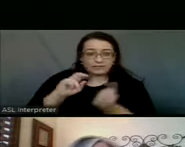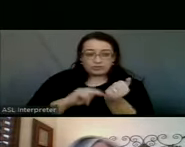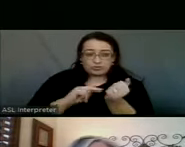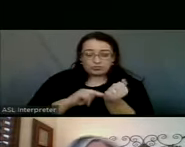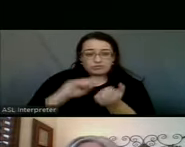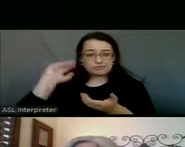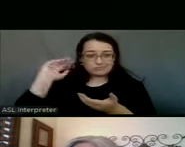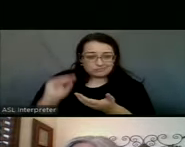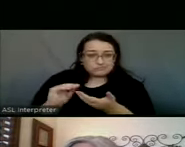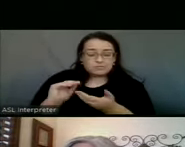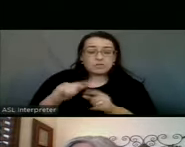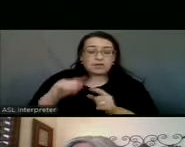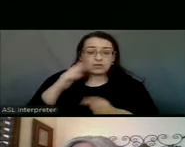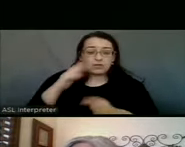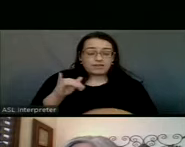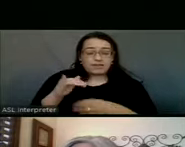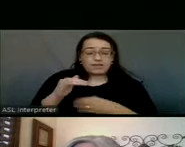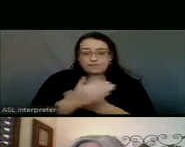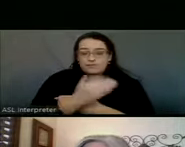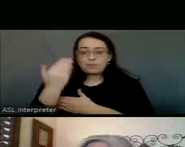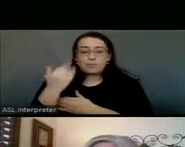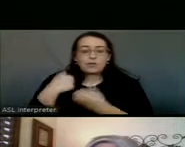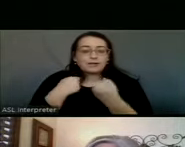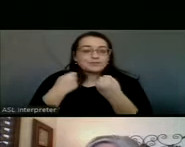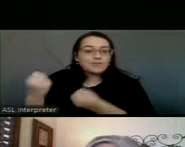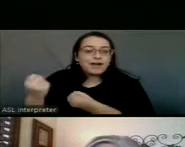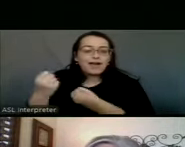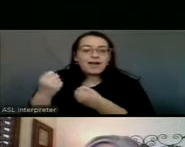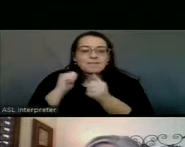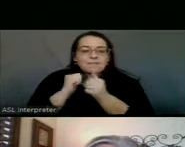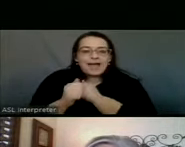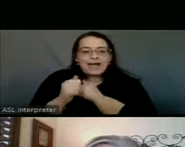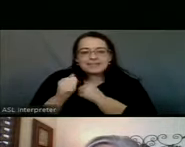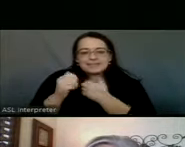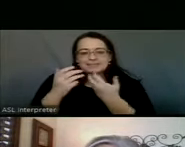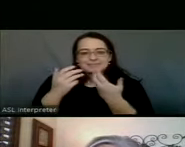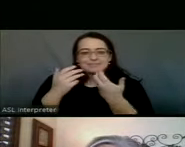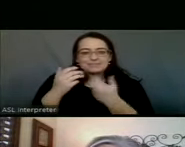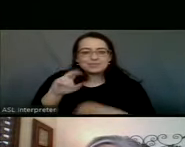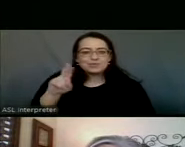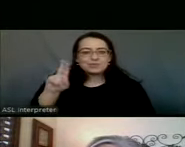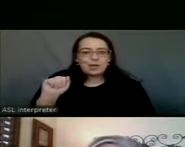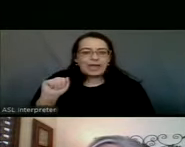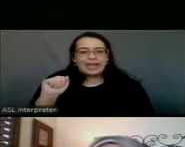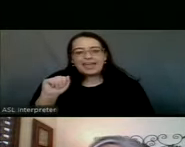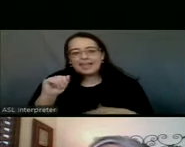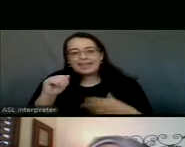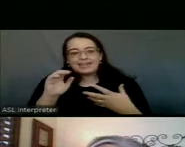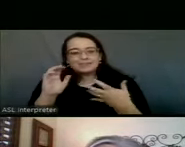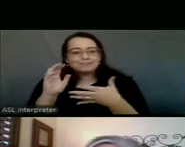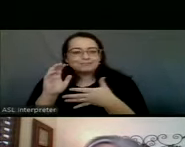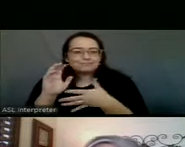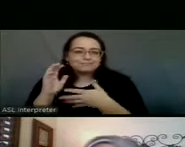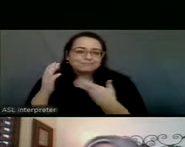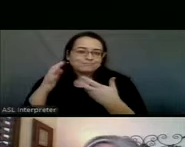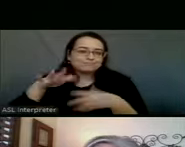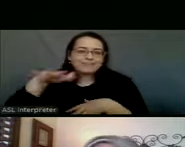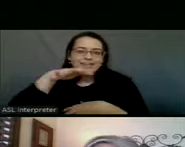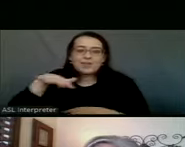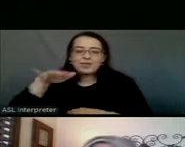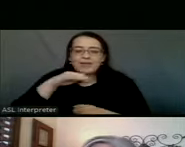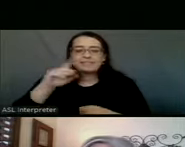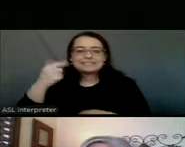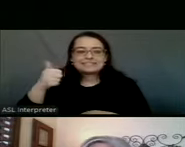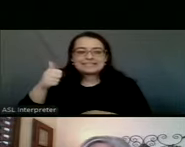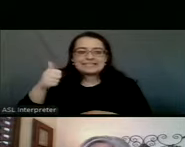But I know every morning when I drive, I go by the, I basically go by the UA Cinema, there's, you know, there's like 10